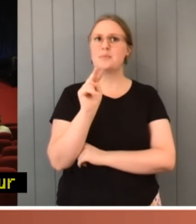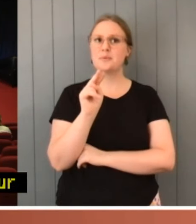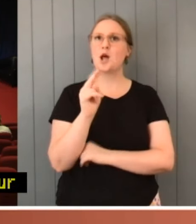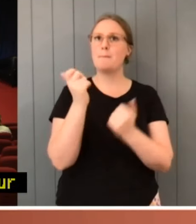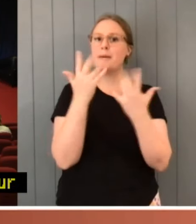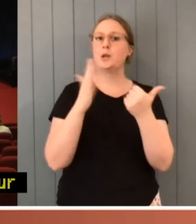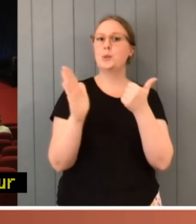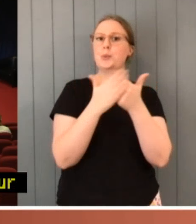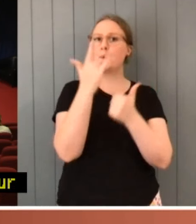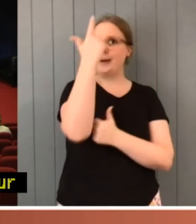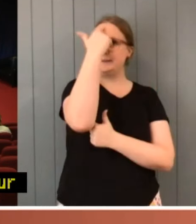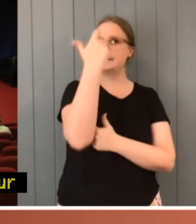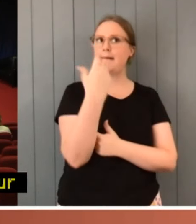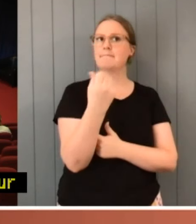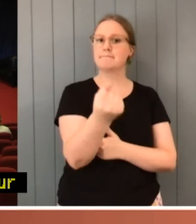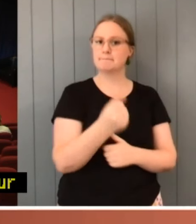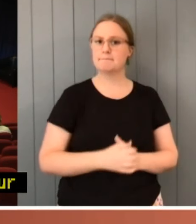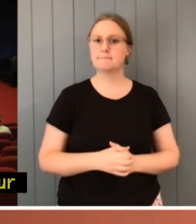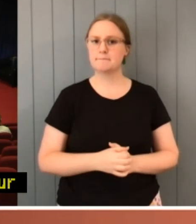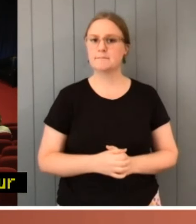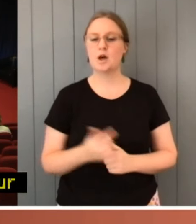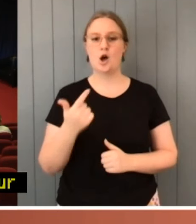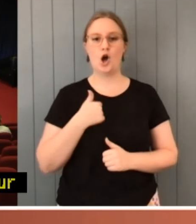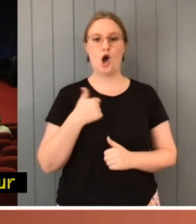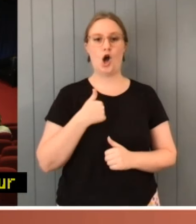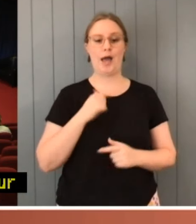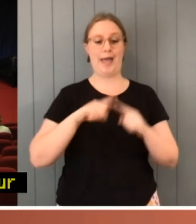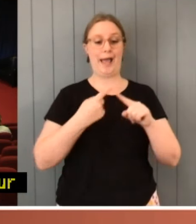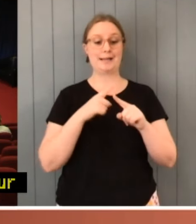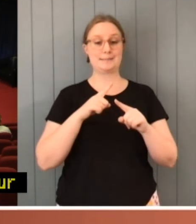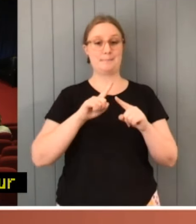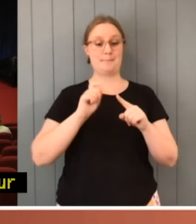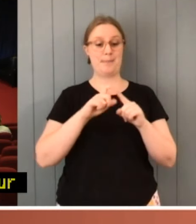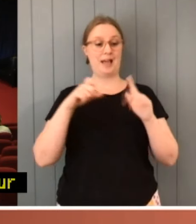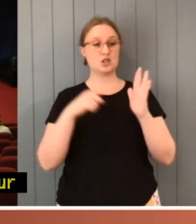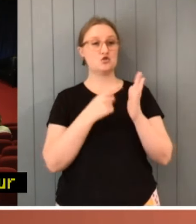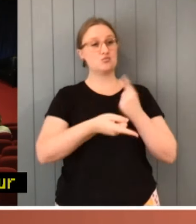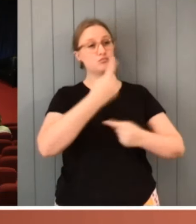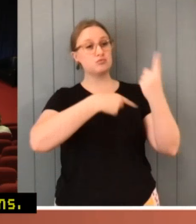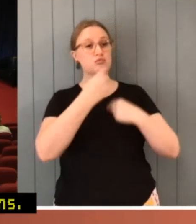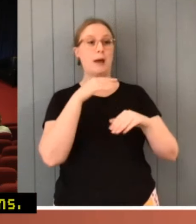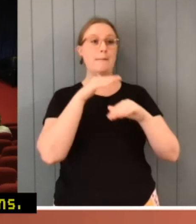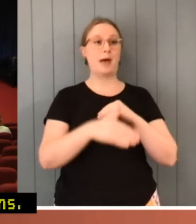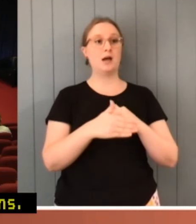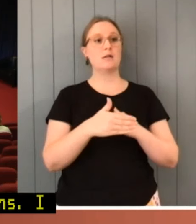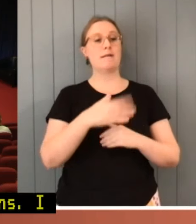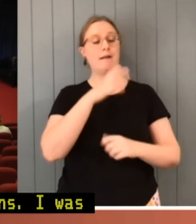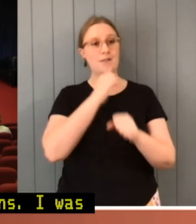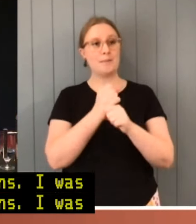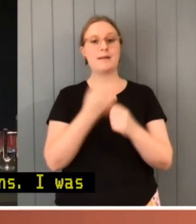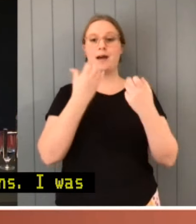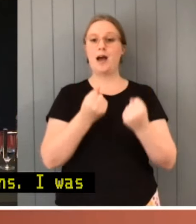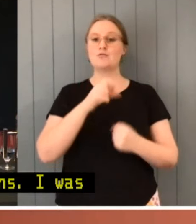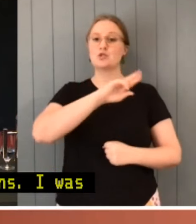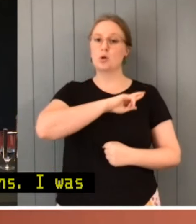I was expecting a journey through responsible government, ethical framework, public trust.